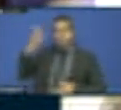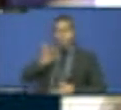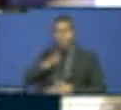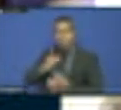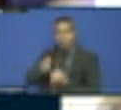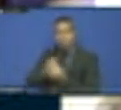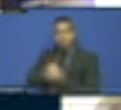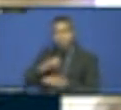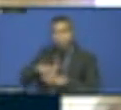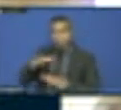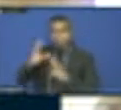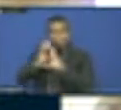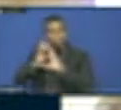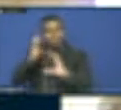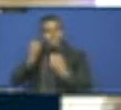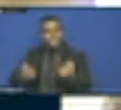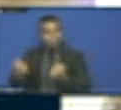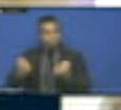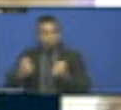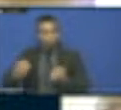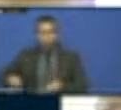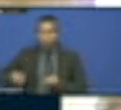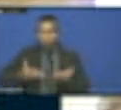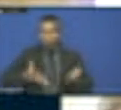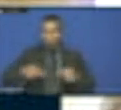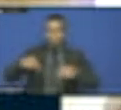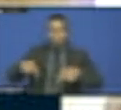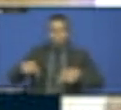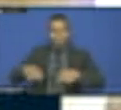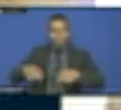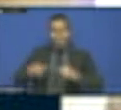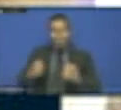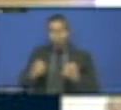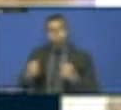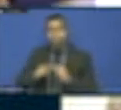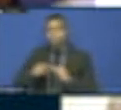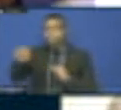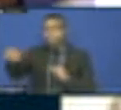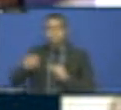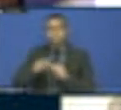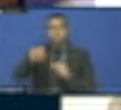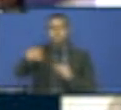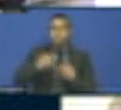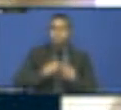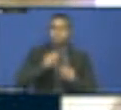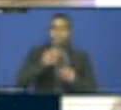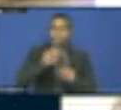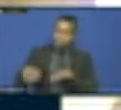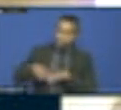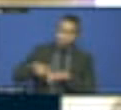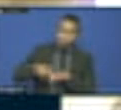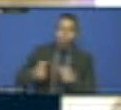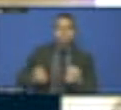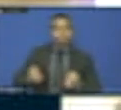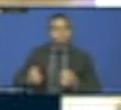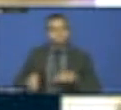transport. That doesn't solve the issue of expensive, inefficient transportation within the community. So this is why we